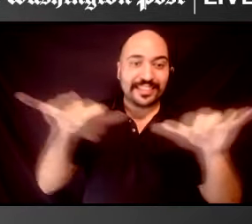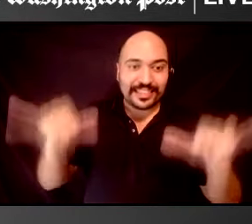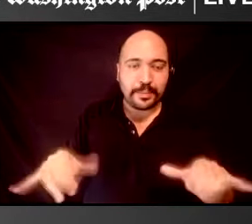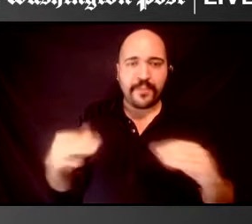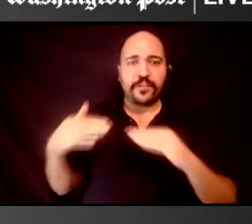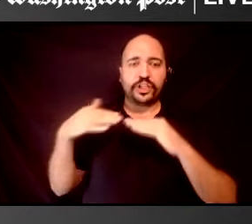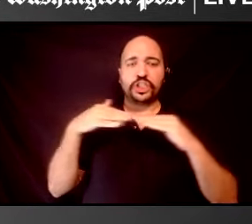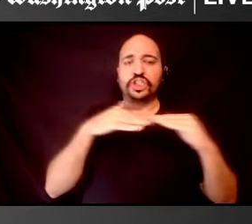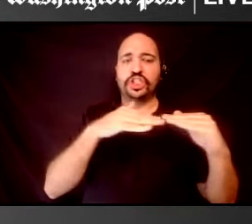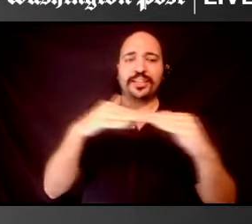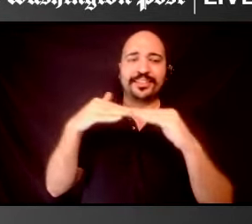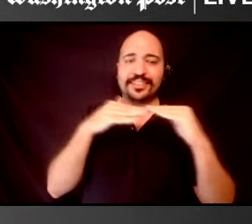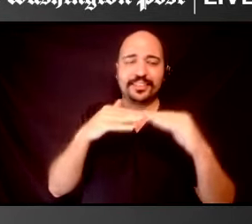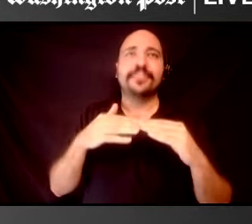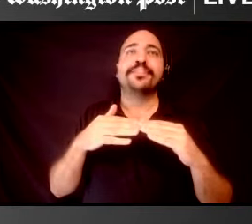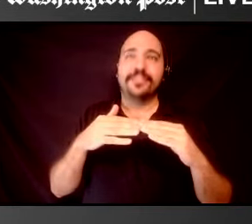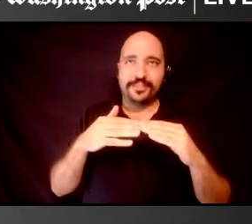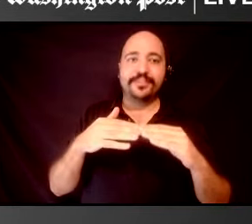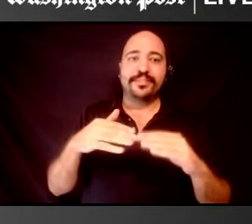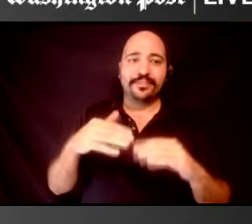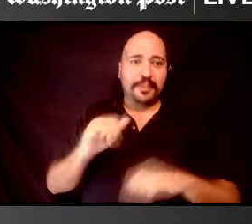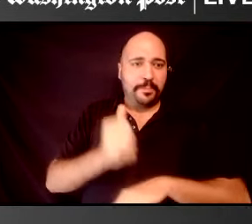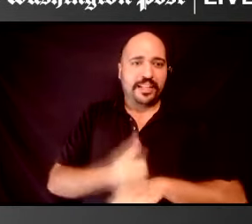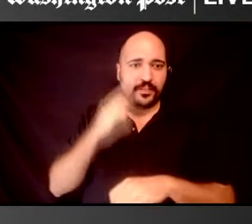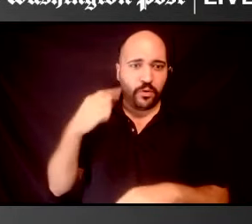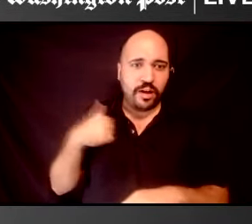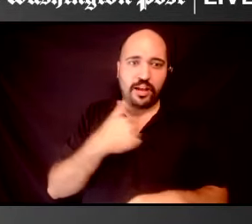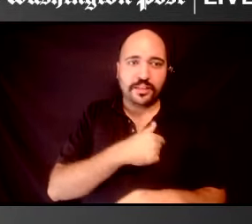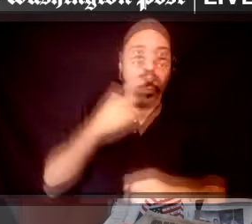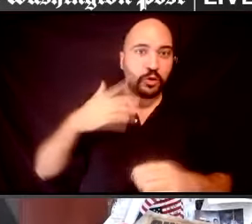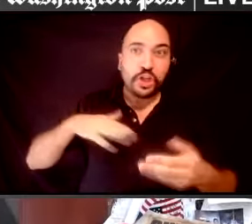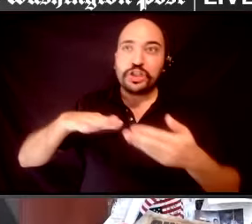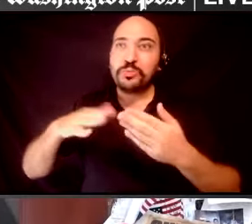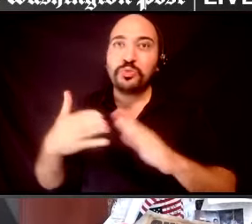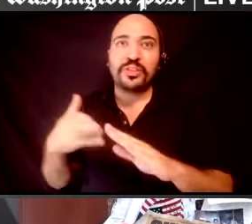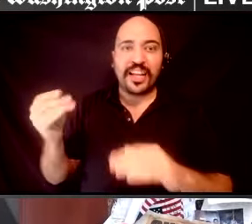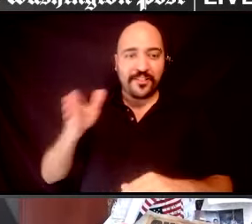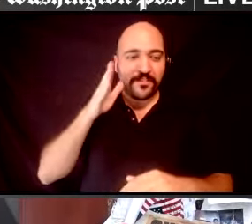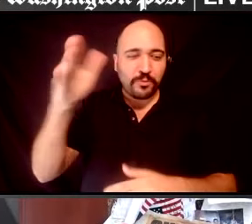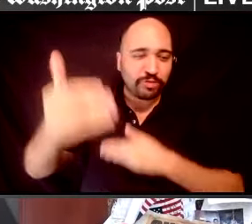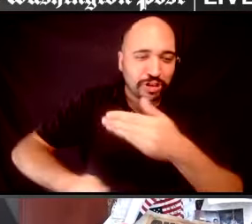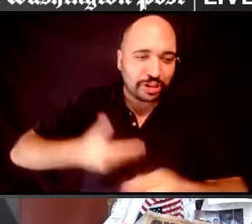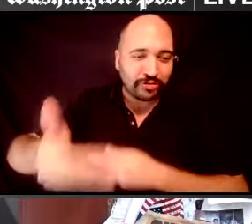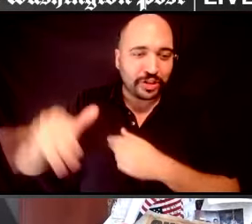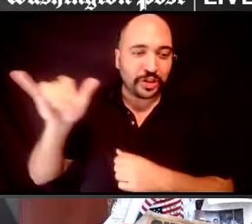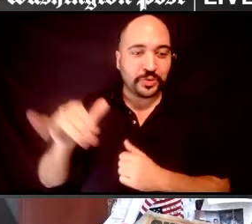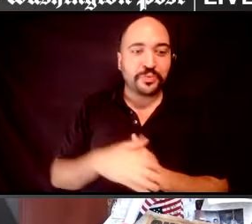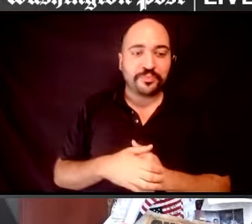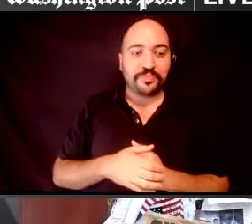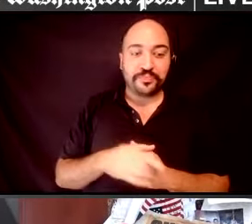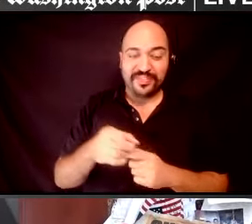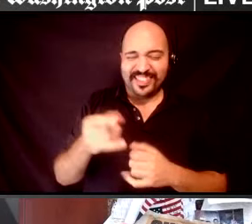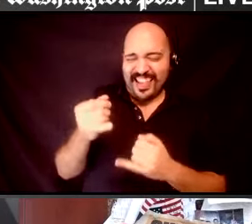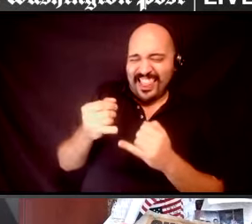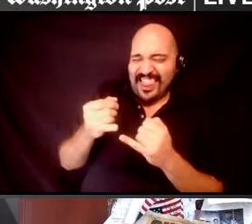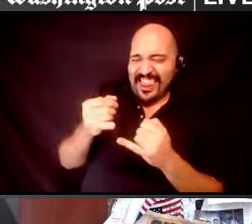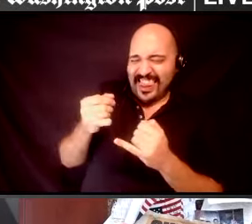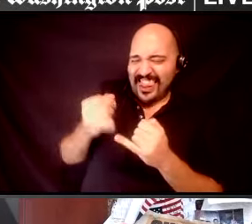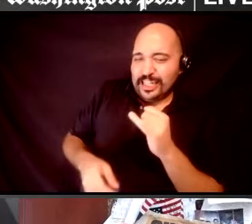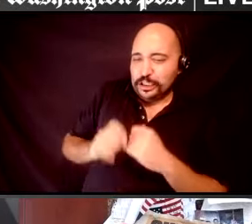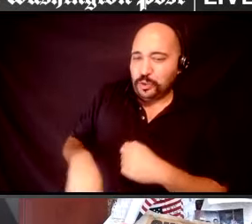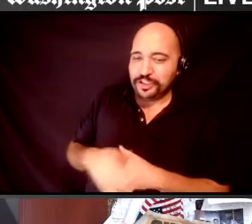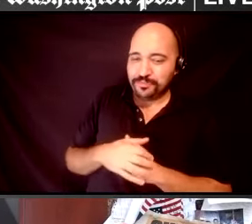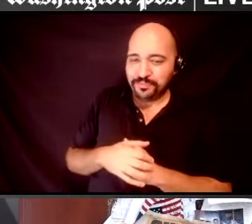in place for us and for our communities and our future generations. Jen, just quickly as a last question, how